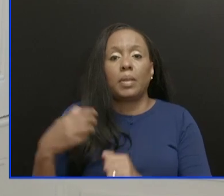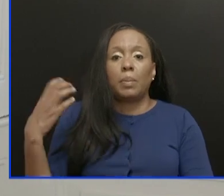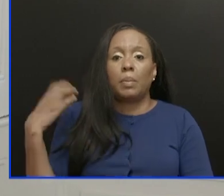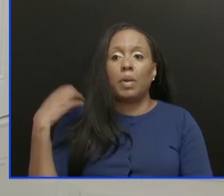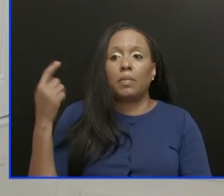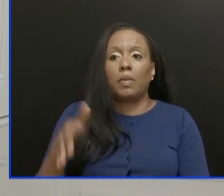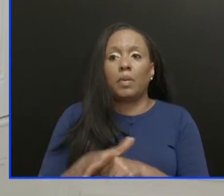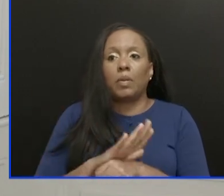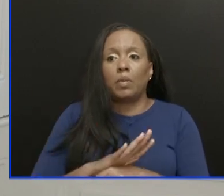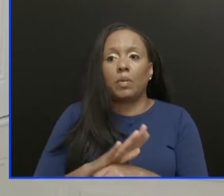this situation. Thank you. you. Thank